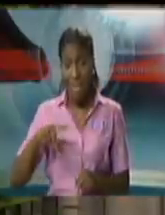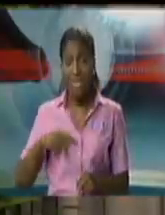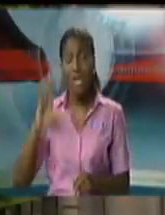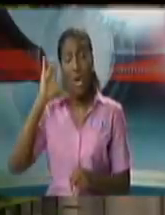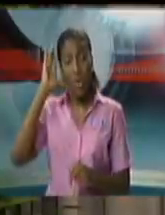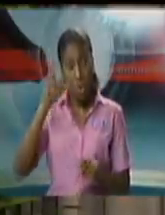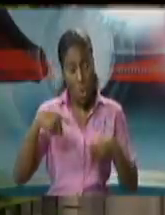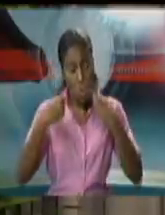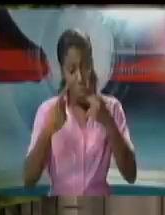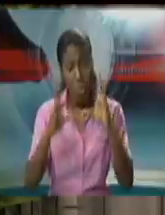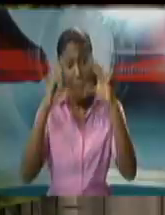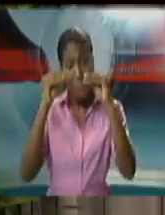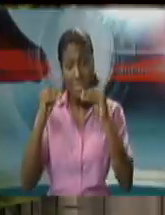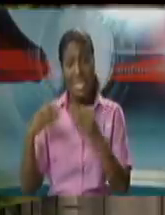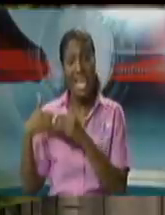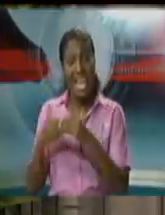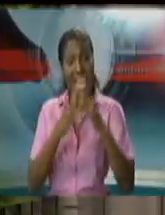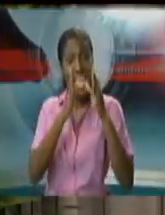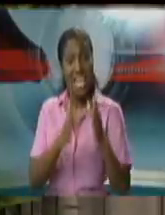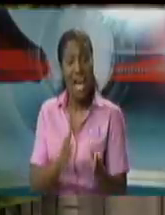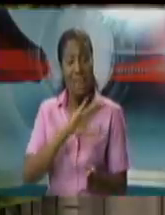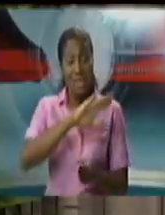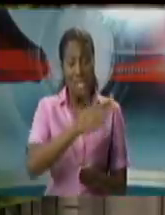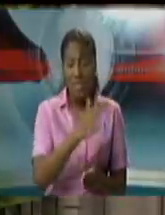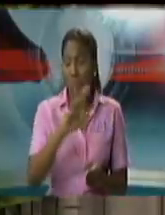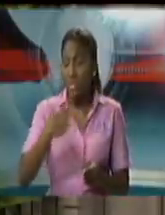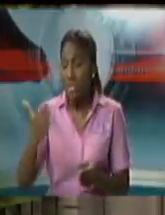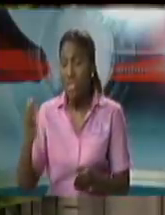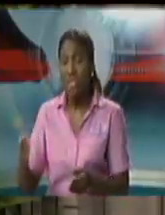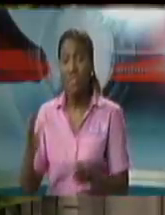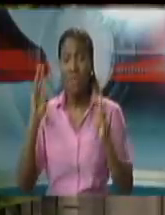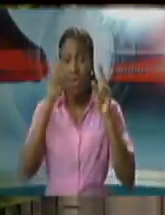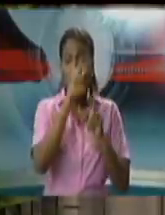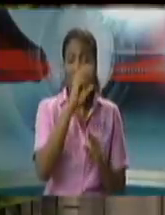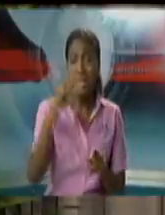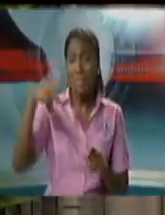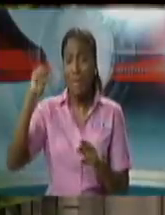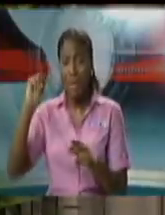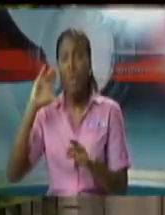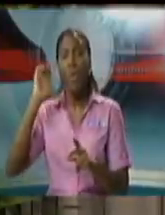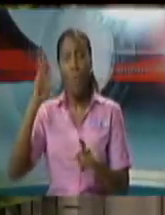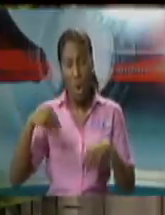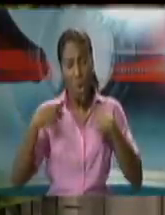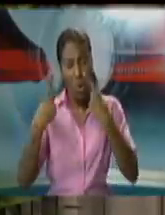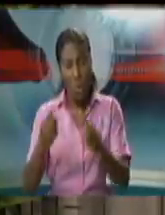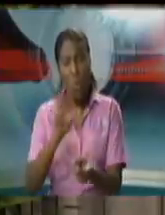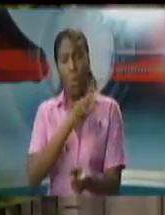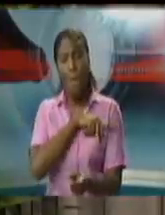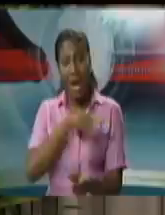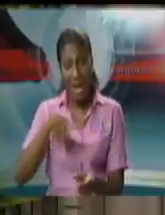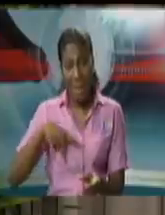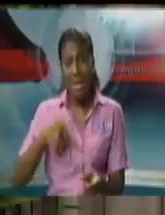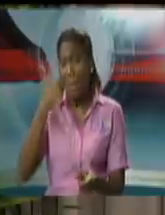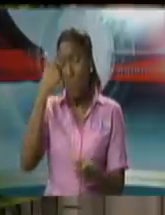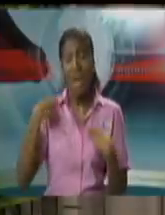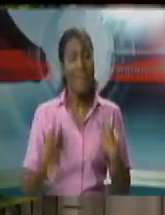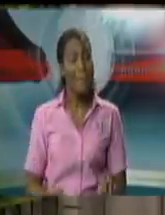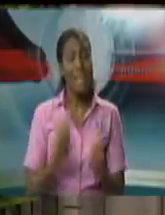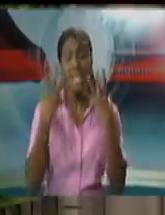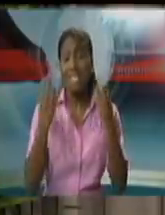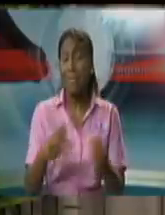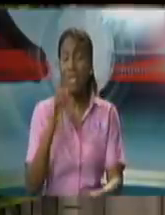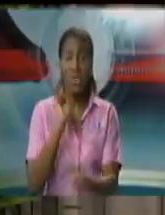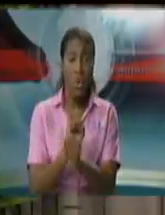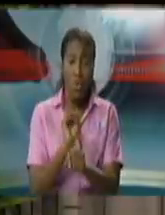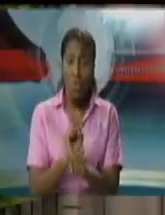respective leaders of houses will arrange those matters but we do intend to get back to parliament because we have a significant amount of work to be done